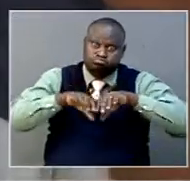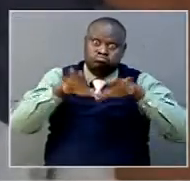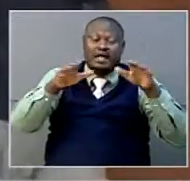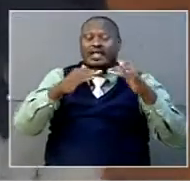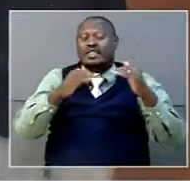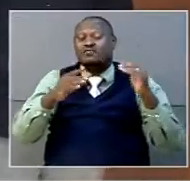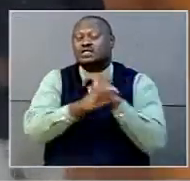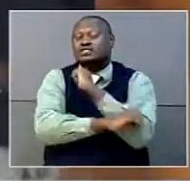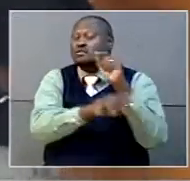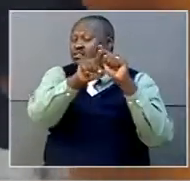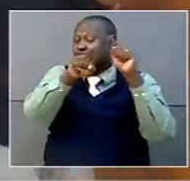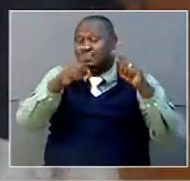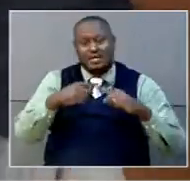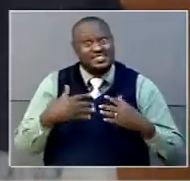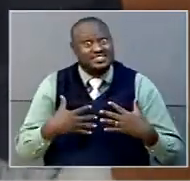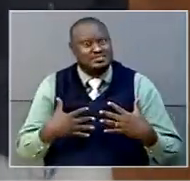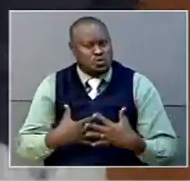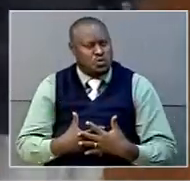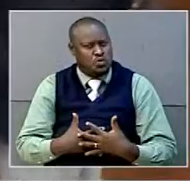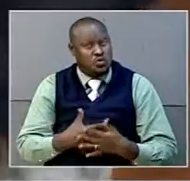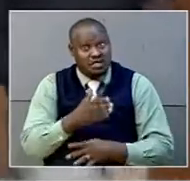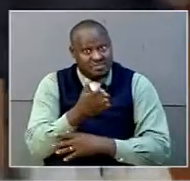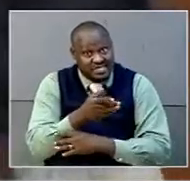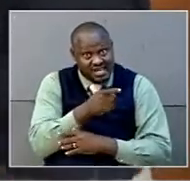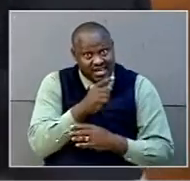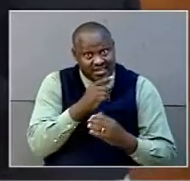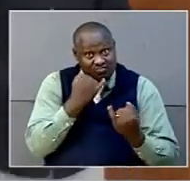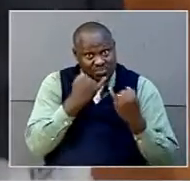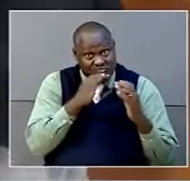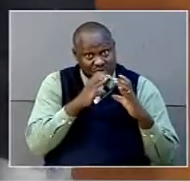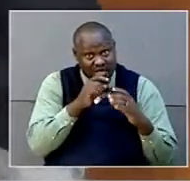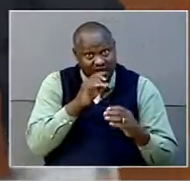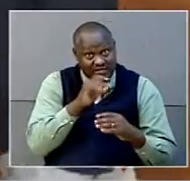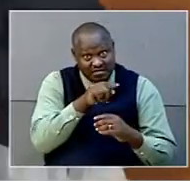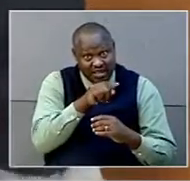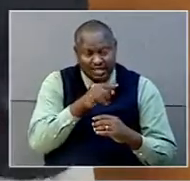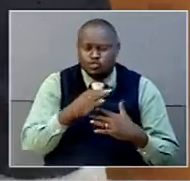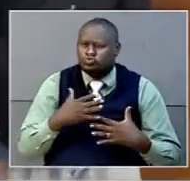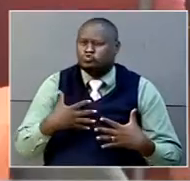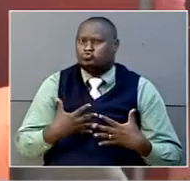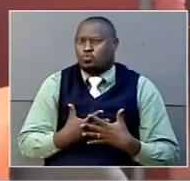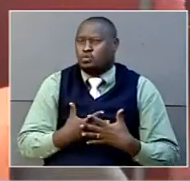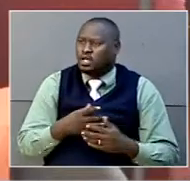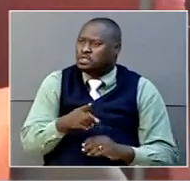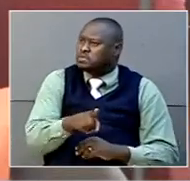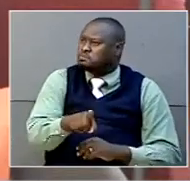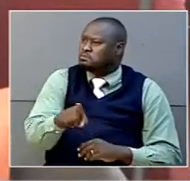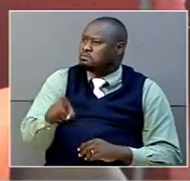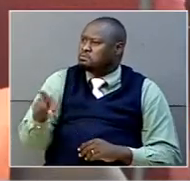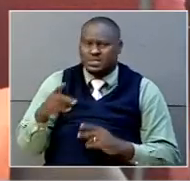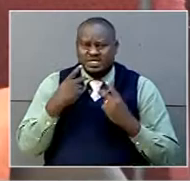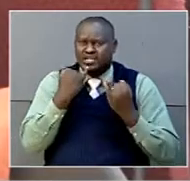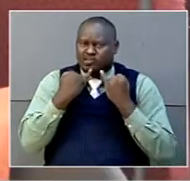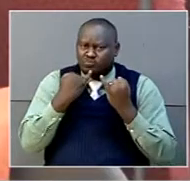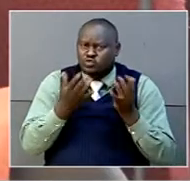However, it was a shock for the Minister for Information, Communication and National Guidance, Frank Tumwebaze, to learn that the changing trends of